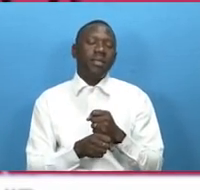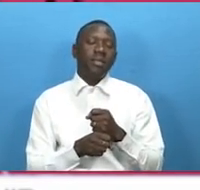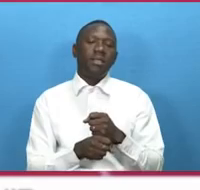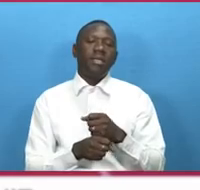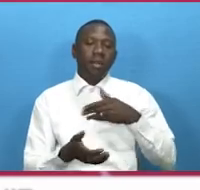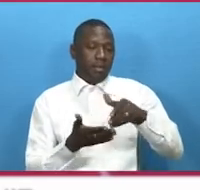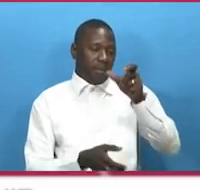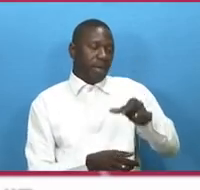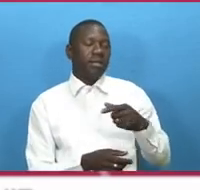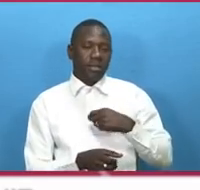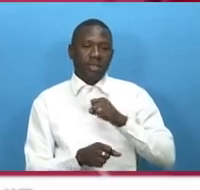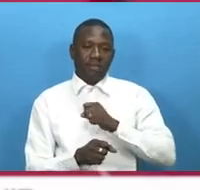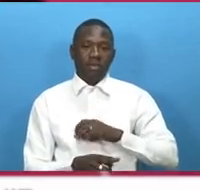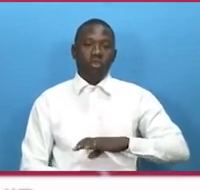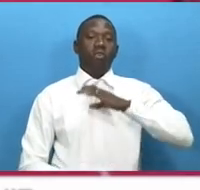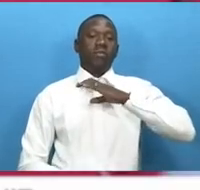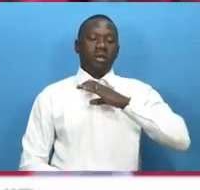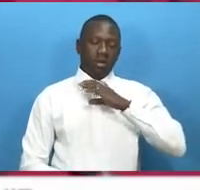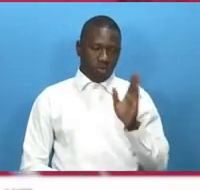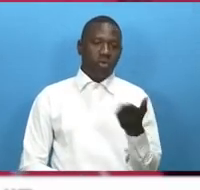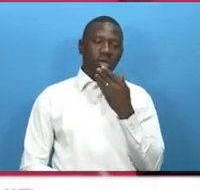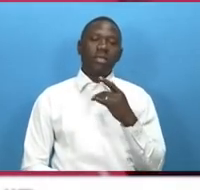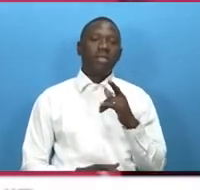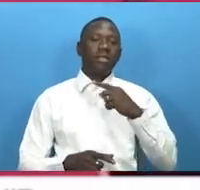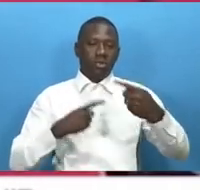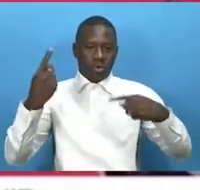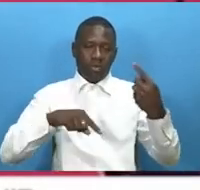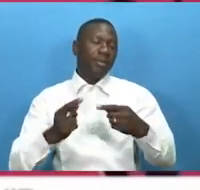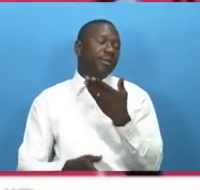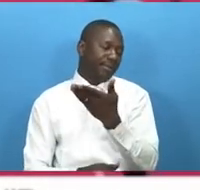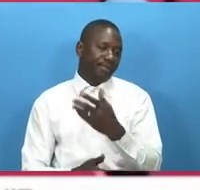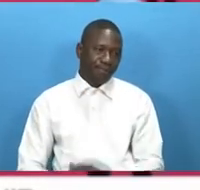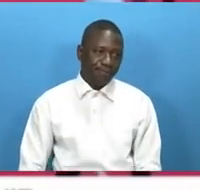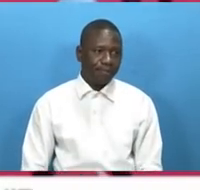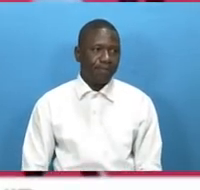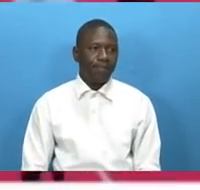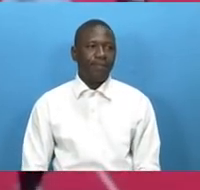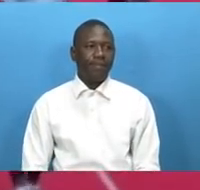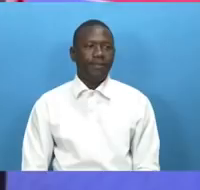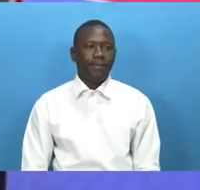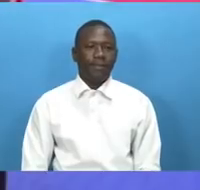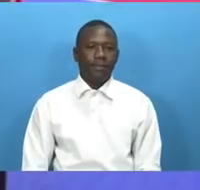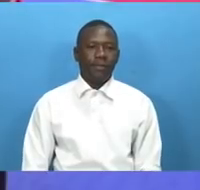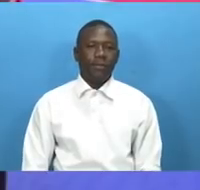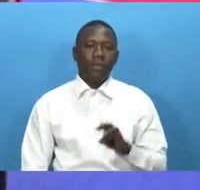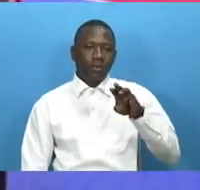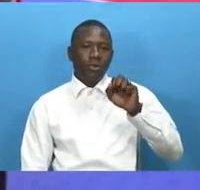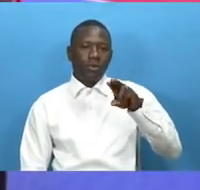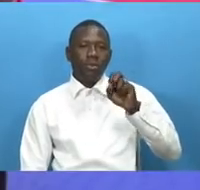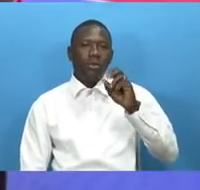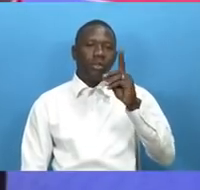going into the tournament and know pemuda